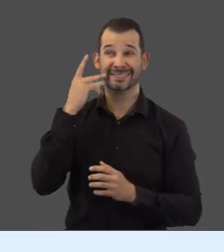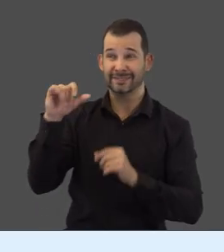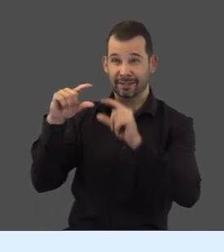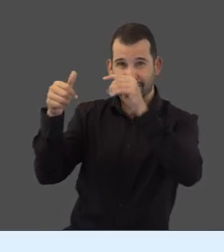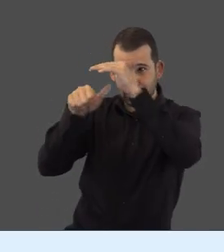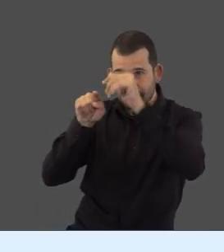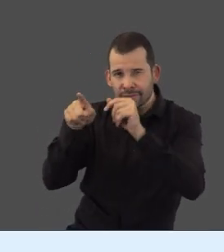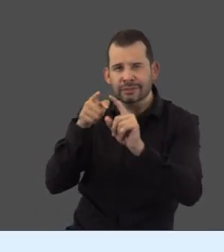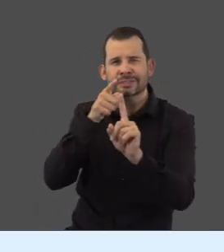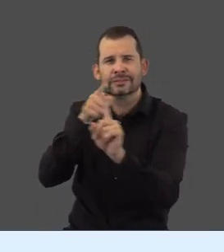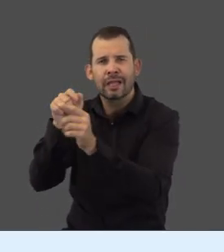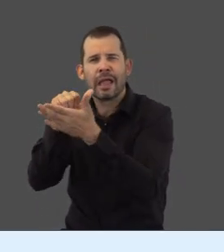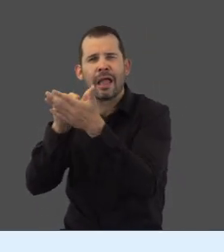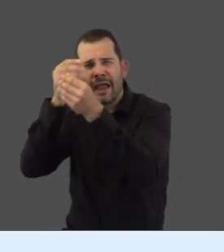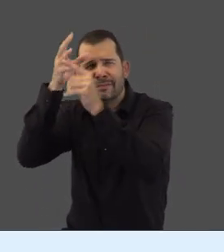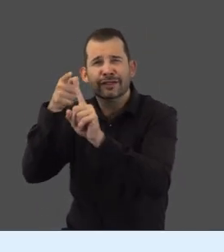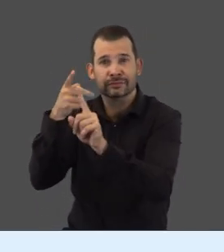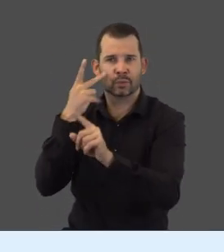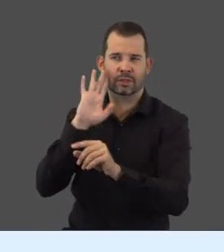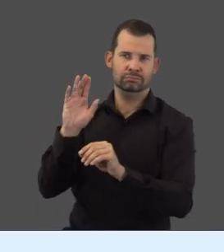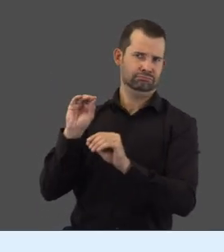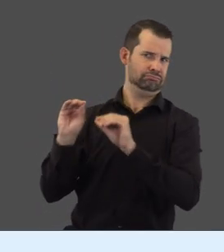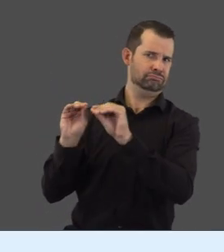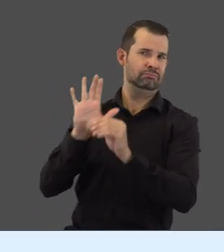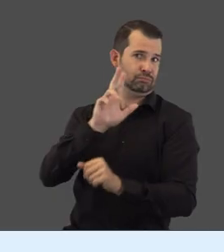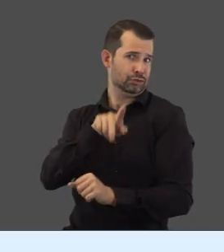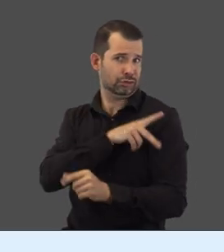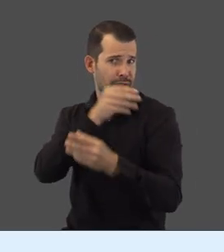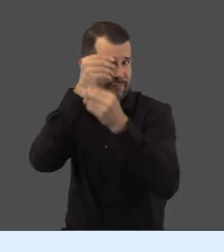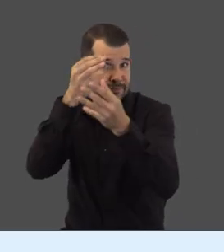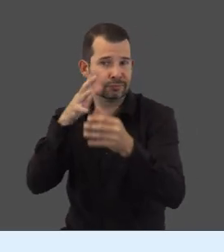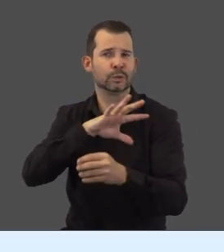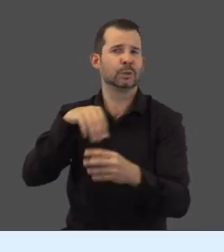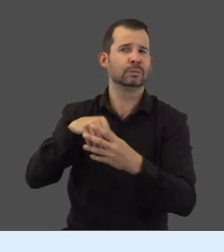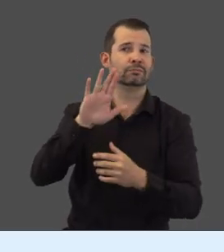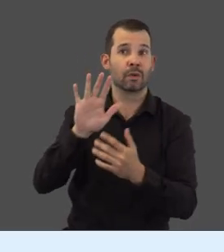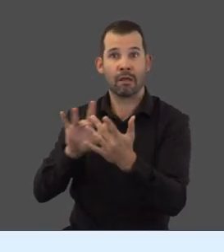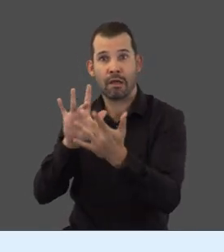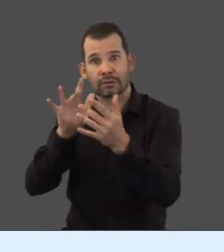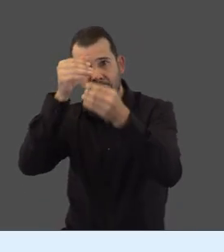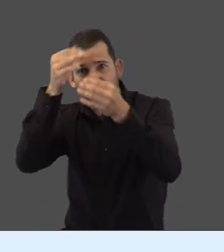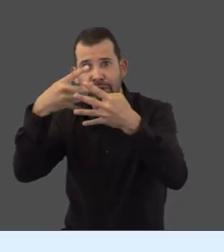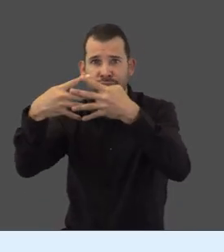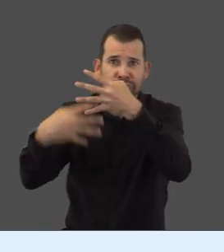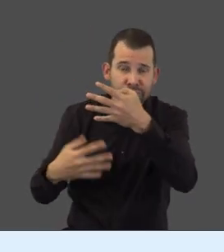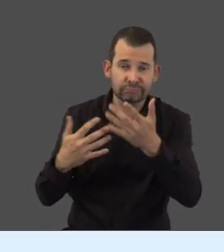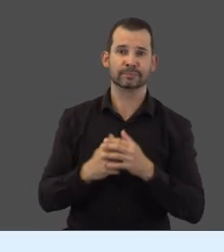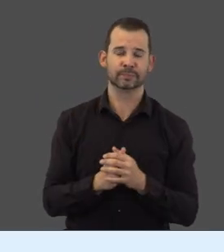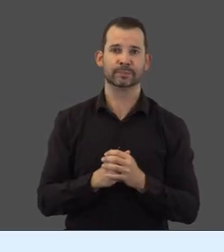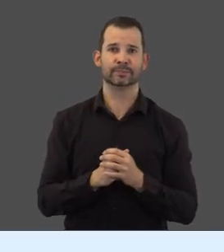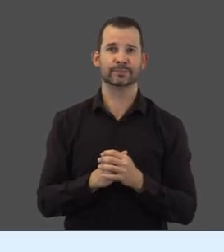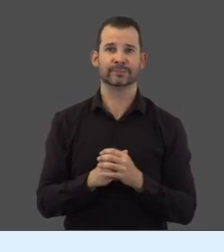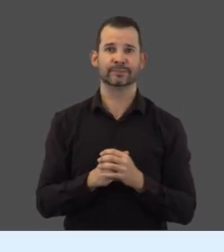Under the account details section, you'll enter your personal information, including your contact details.